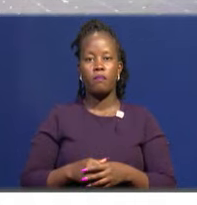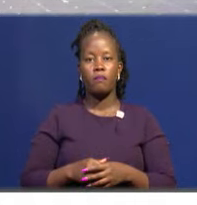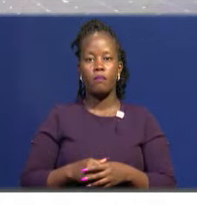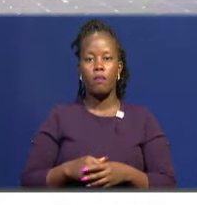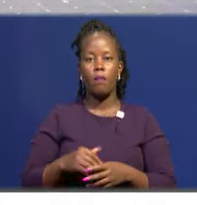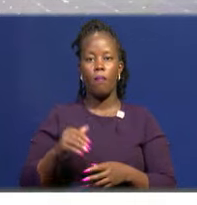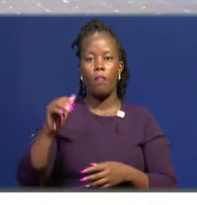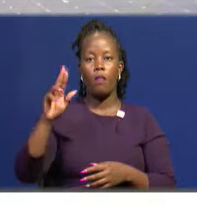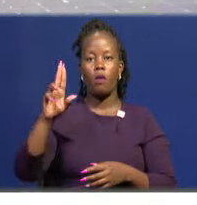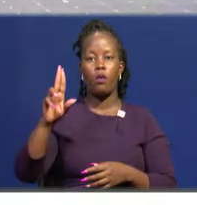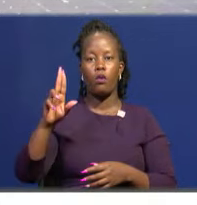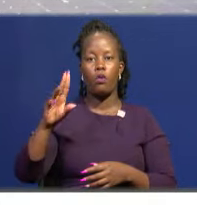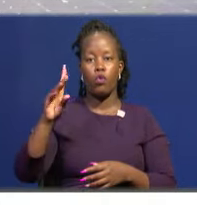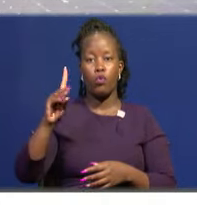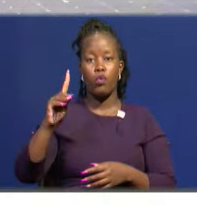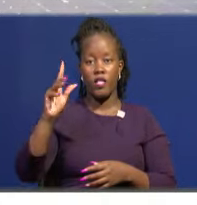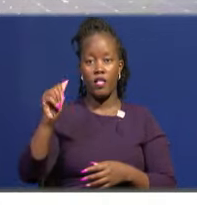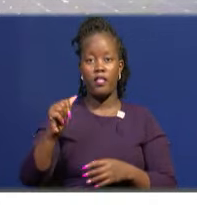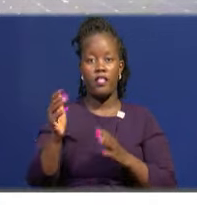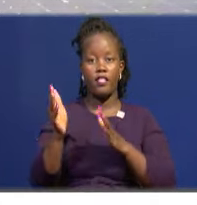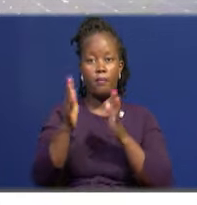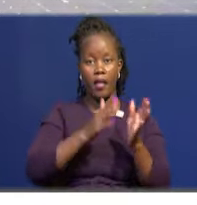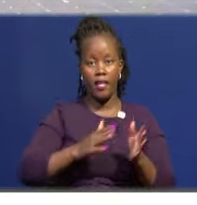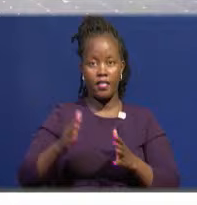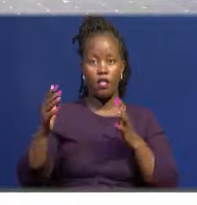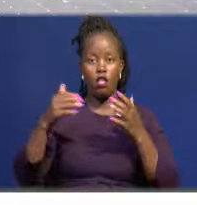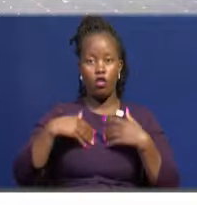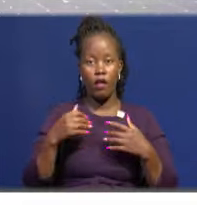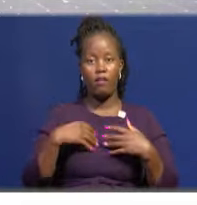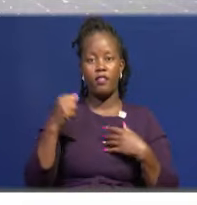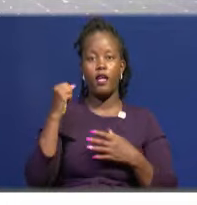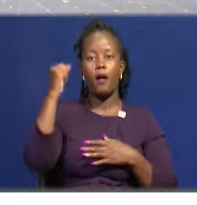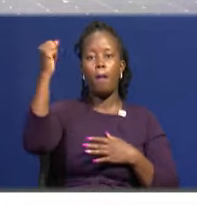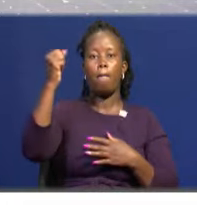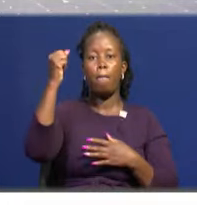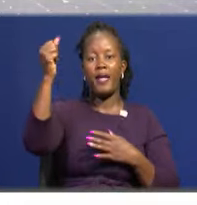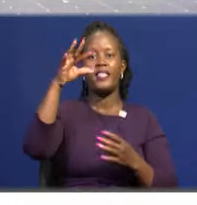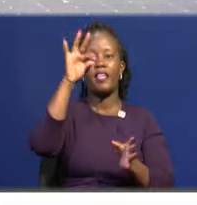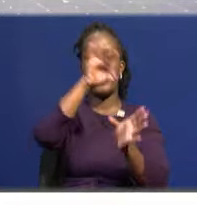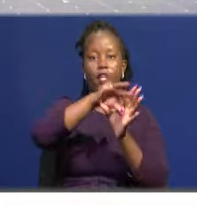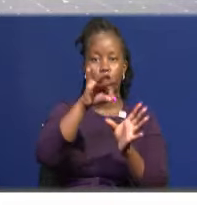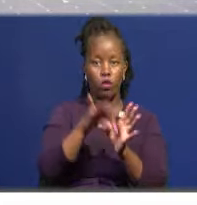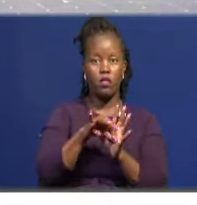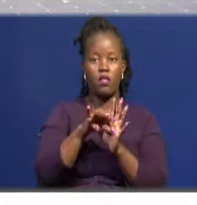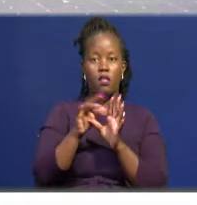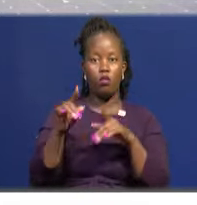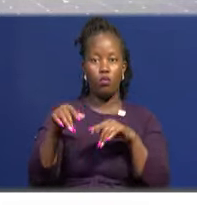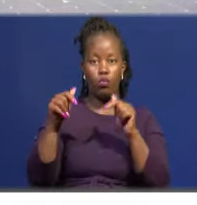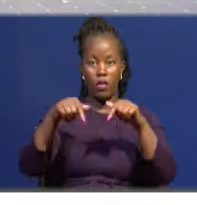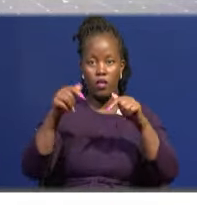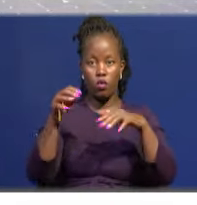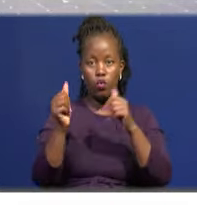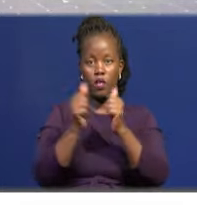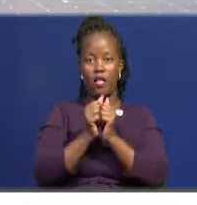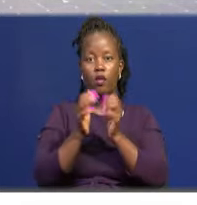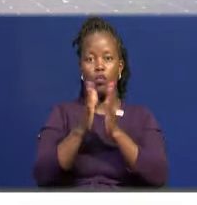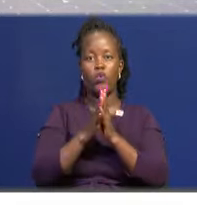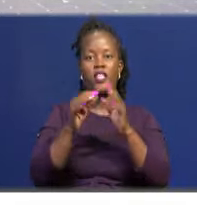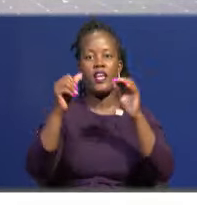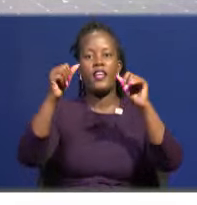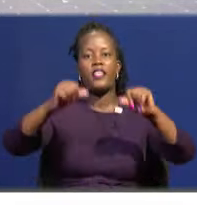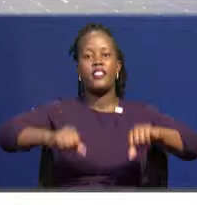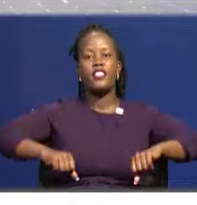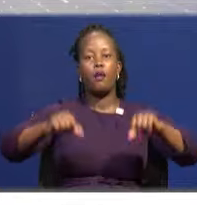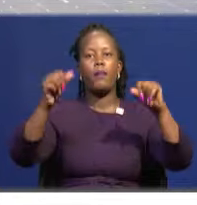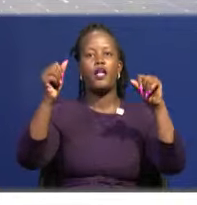The UDA is organizing to do their party primaries, and they were with the UDA chairperson, that is MBU Governor